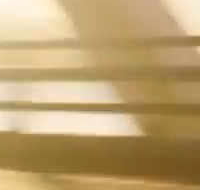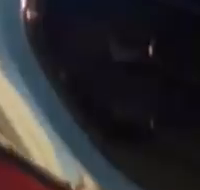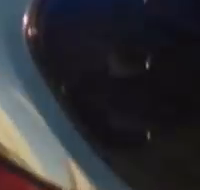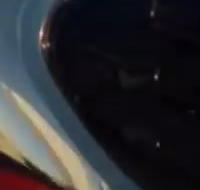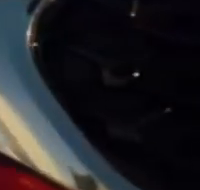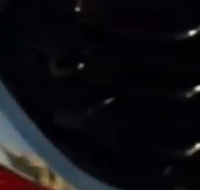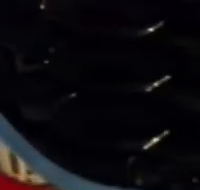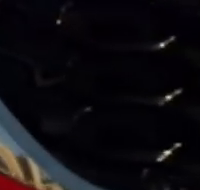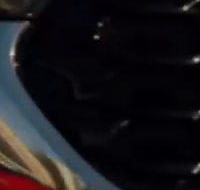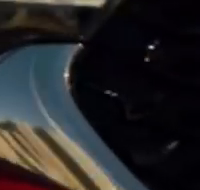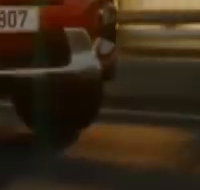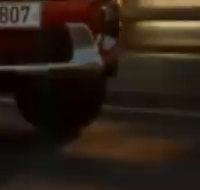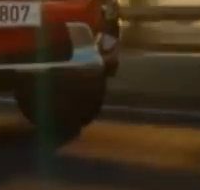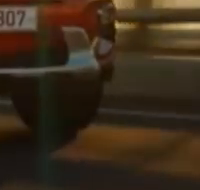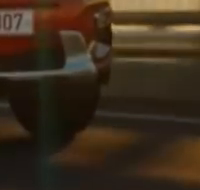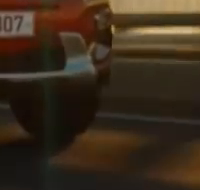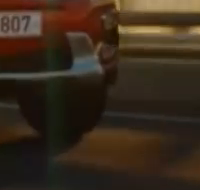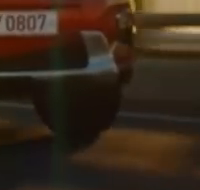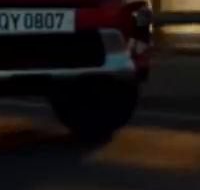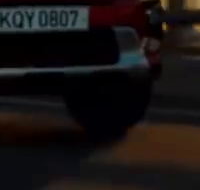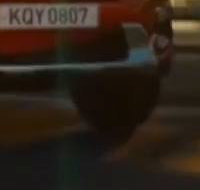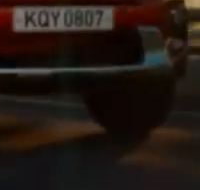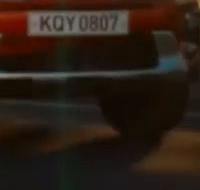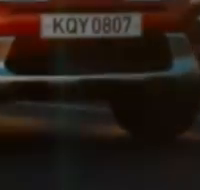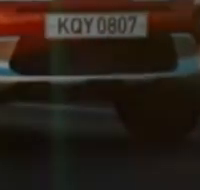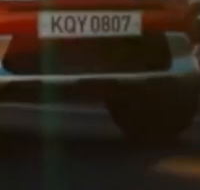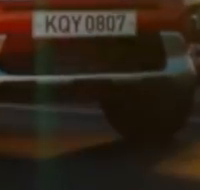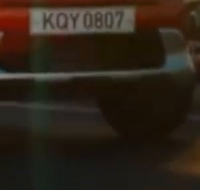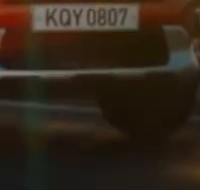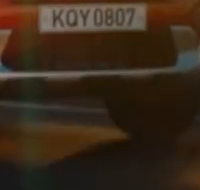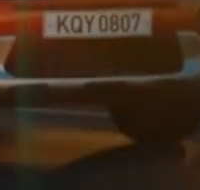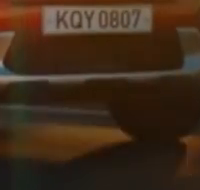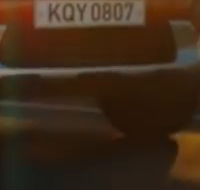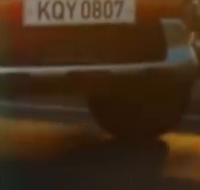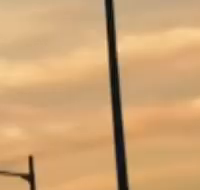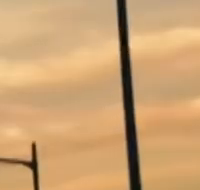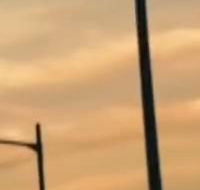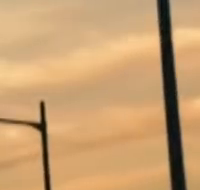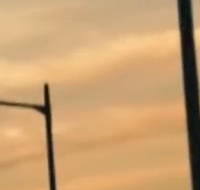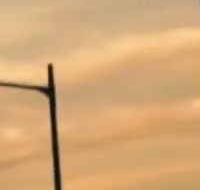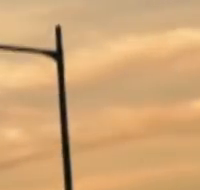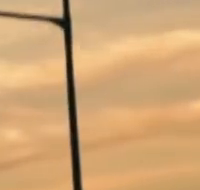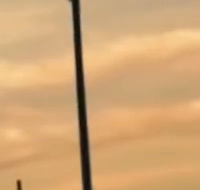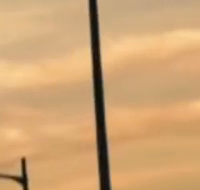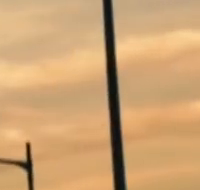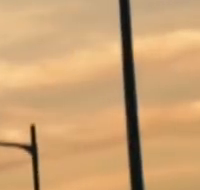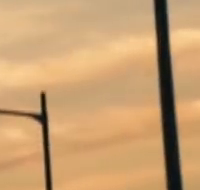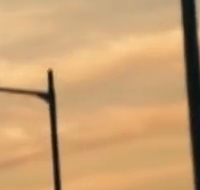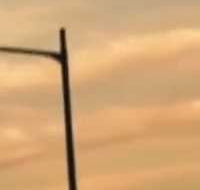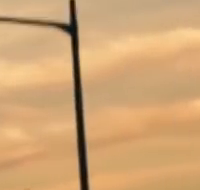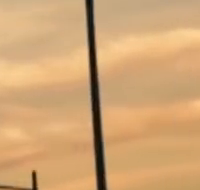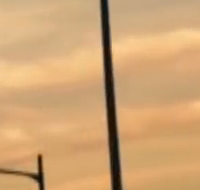you begin your suv life s-pass motors the new authorized dealer for kia